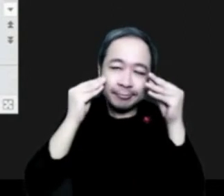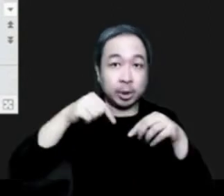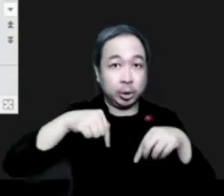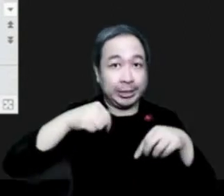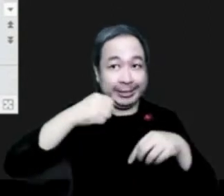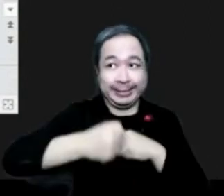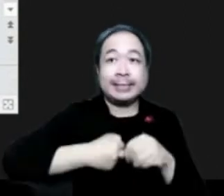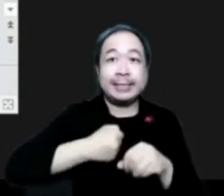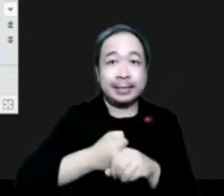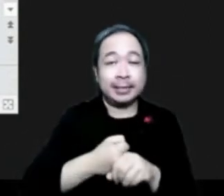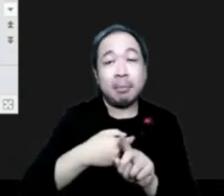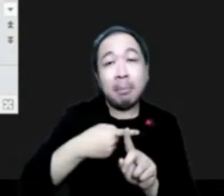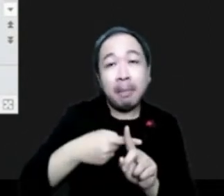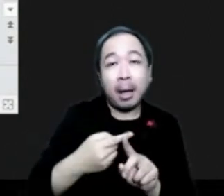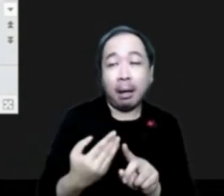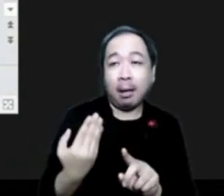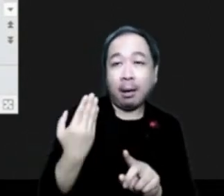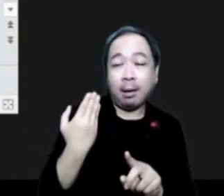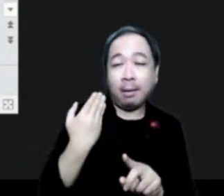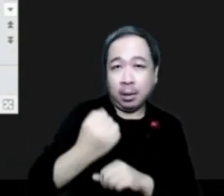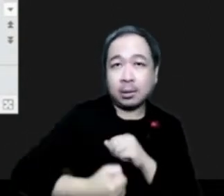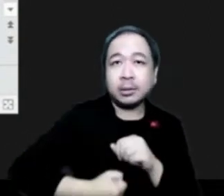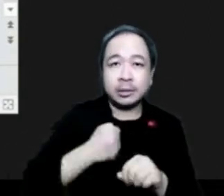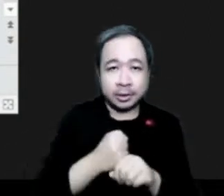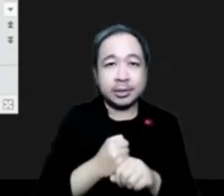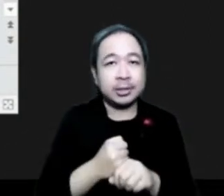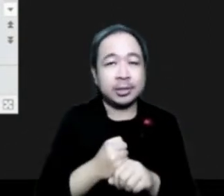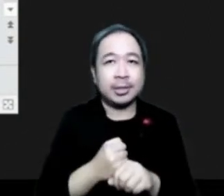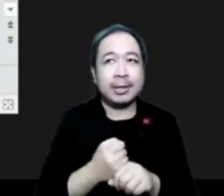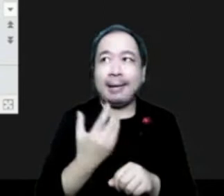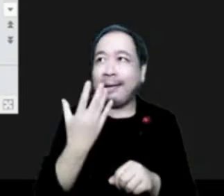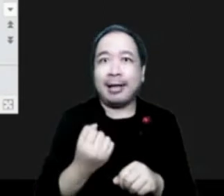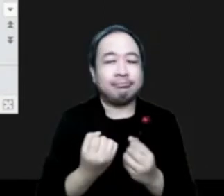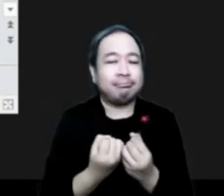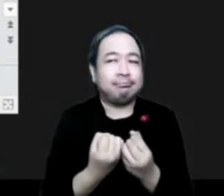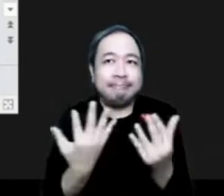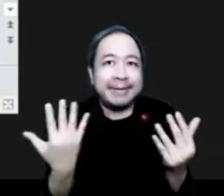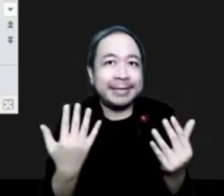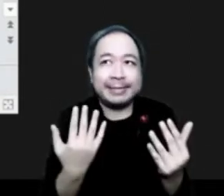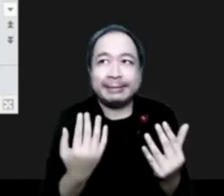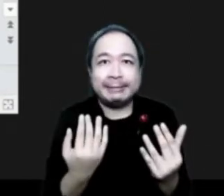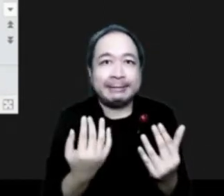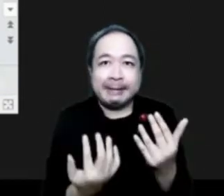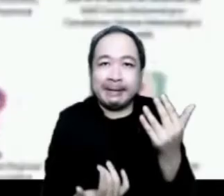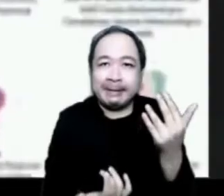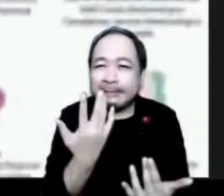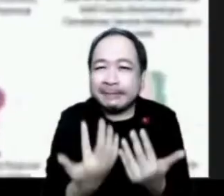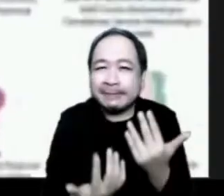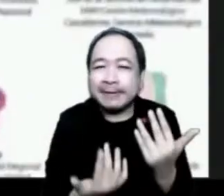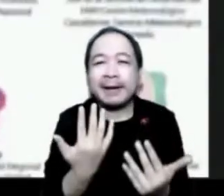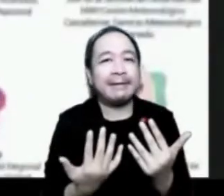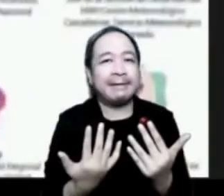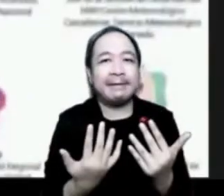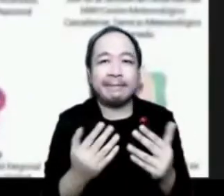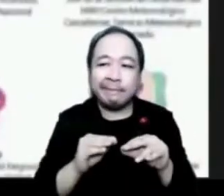characterized by the records that we have in terms of extremes. And wildfires is no